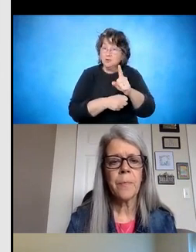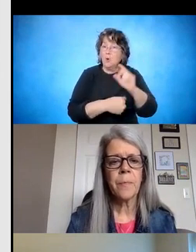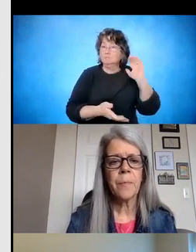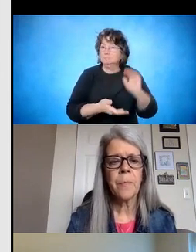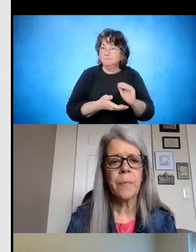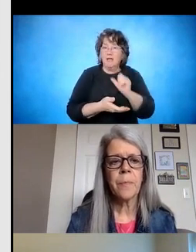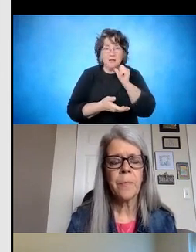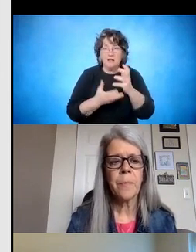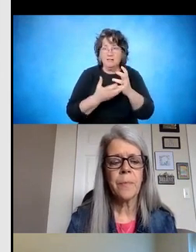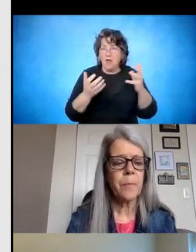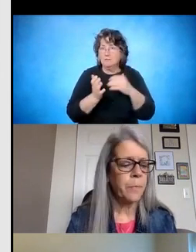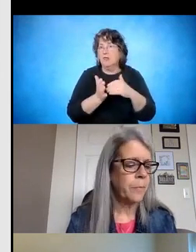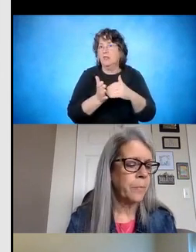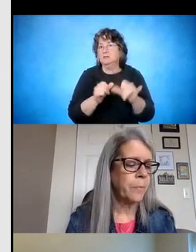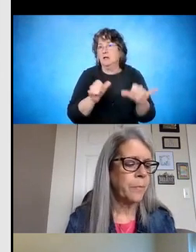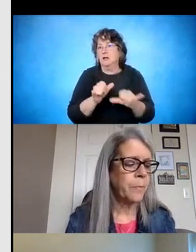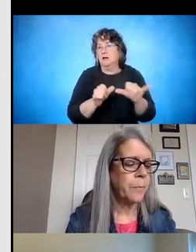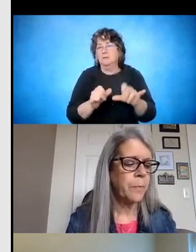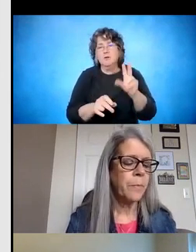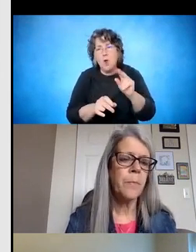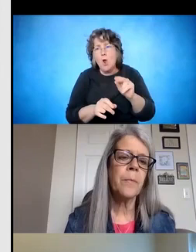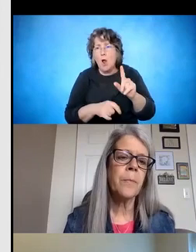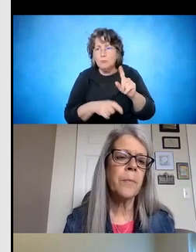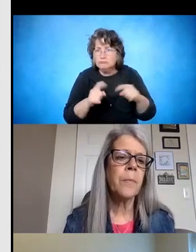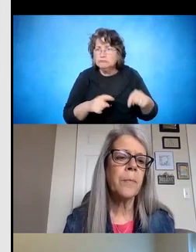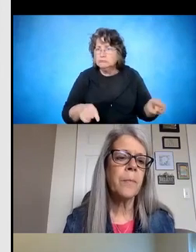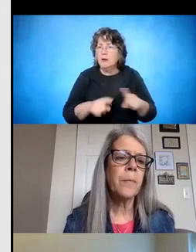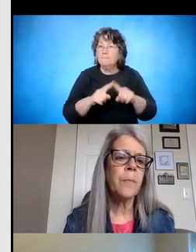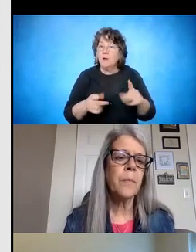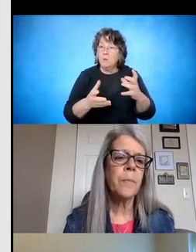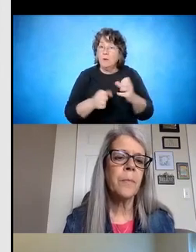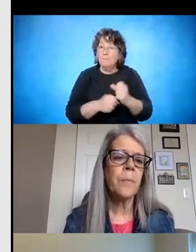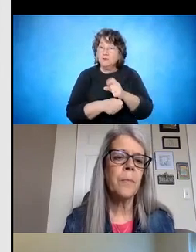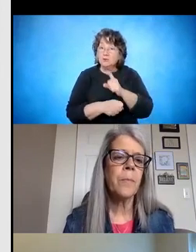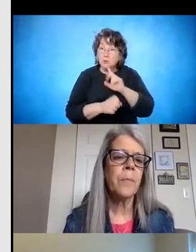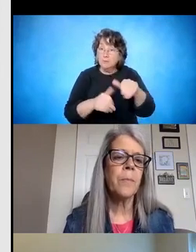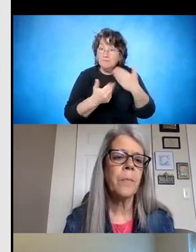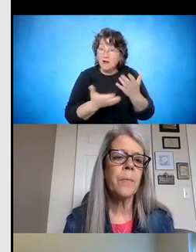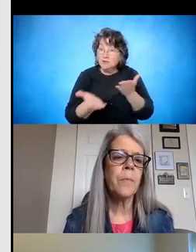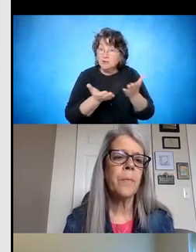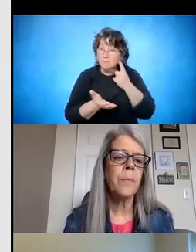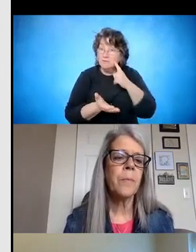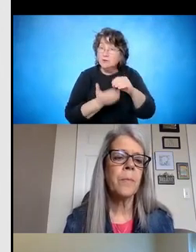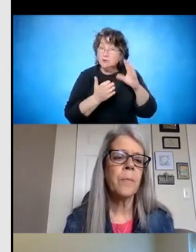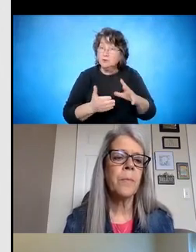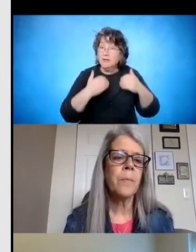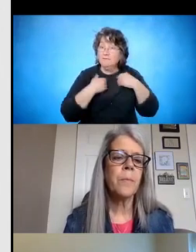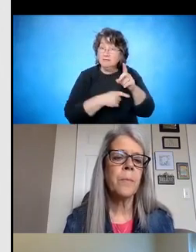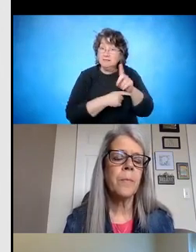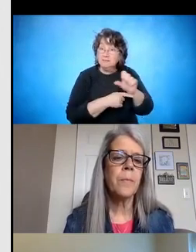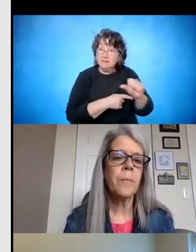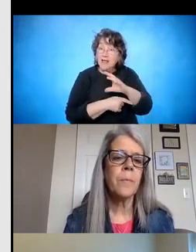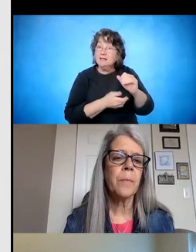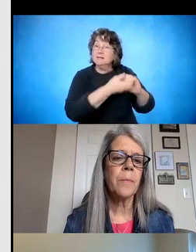that services are being provided to students with disabilities and that we are collaborating and that everybody is aware of what that collaboration looks